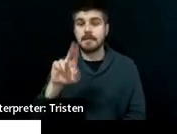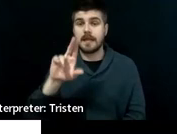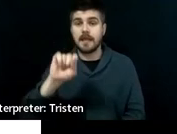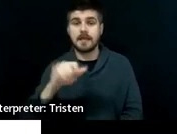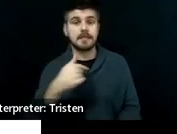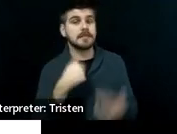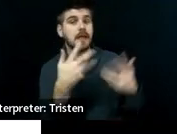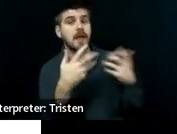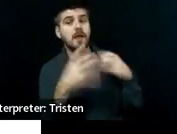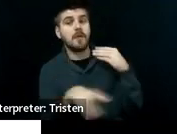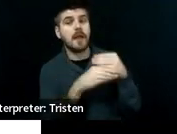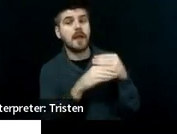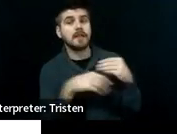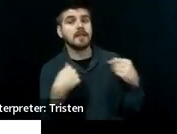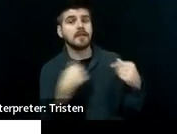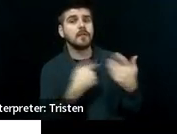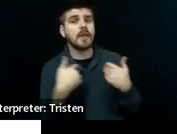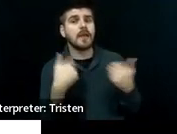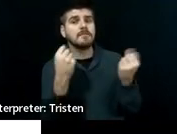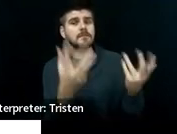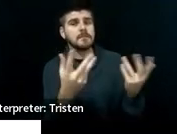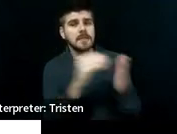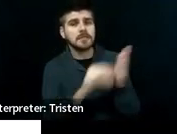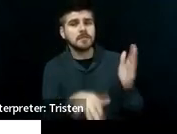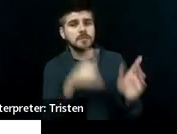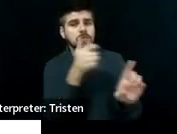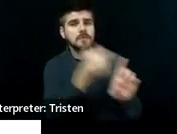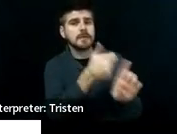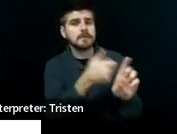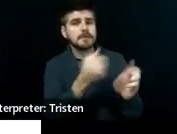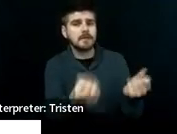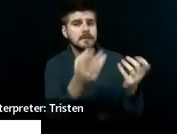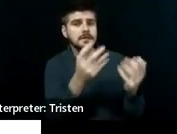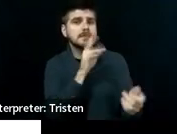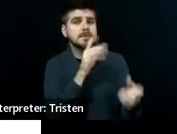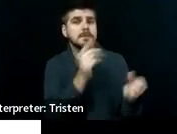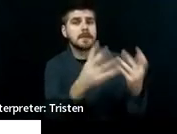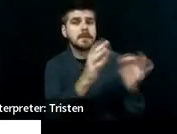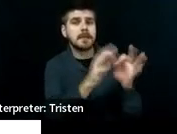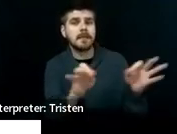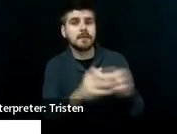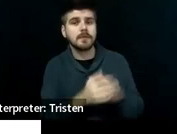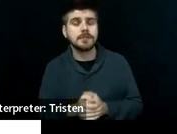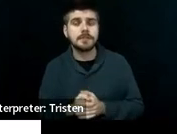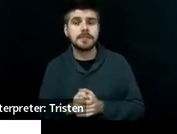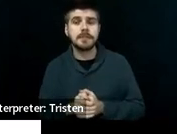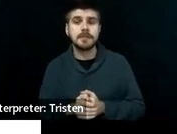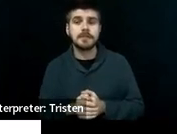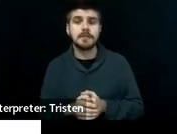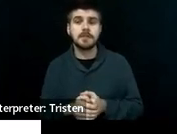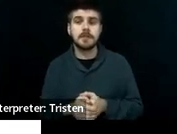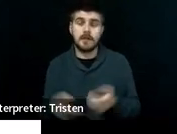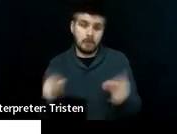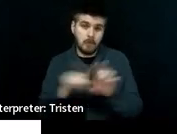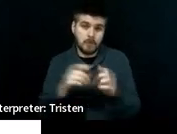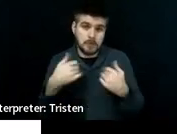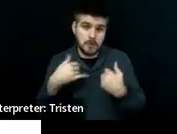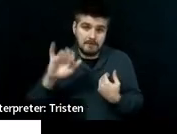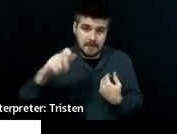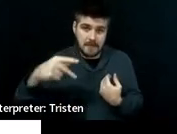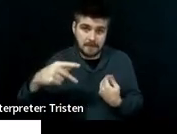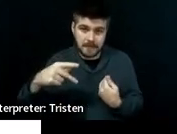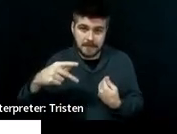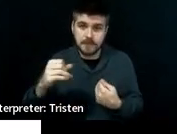well that we have many multilingual students as well, right, that also have IEPs. And so it is